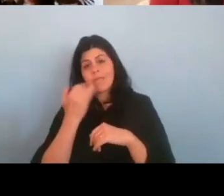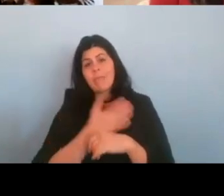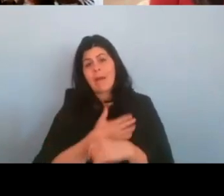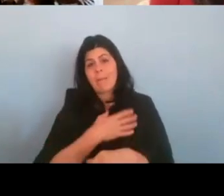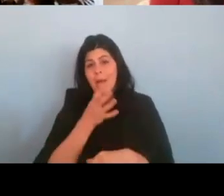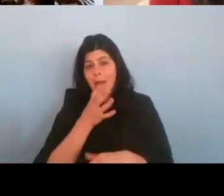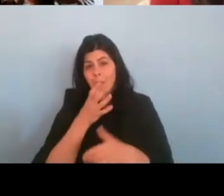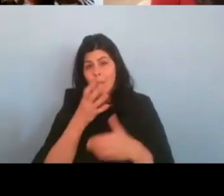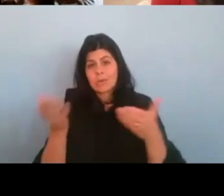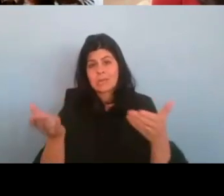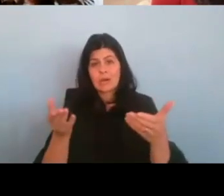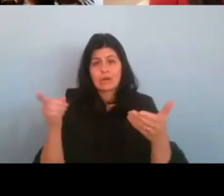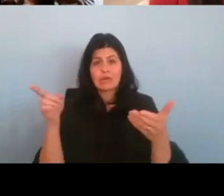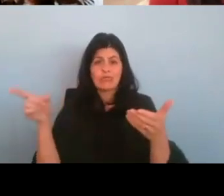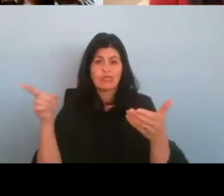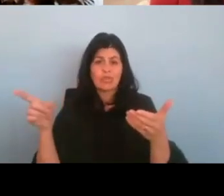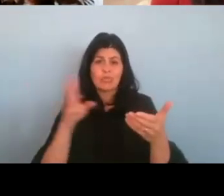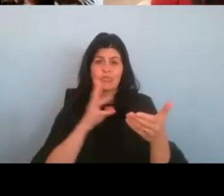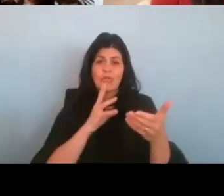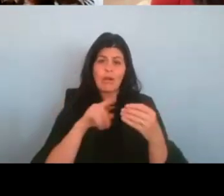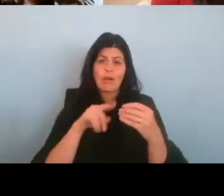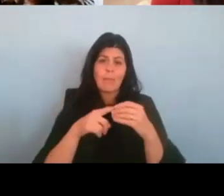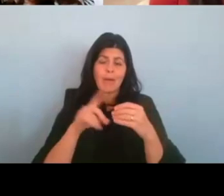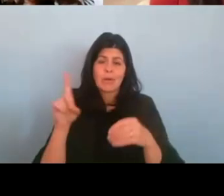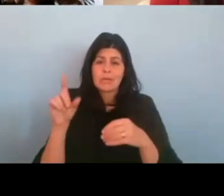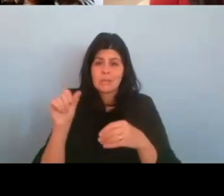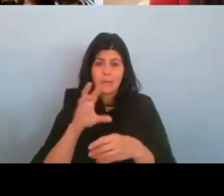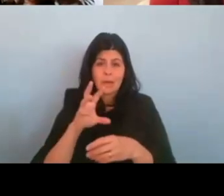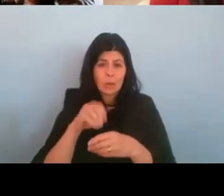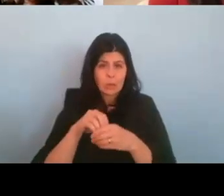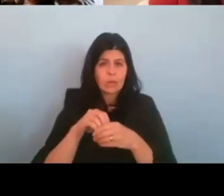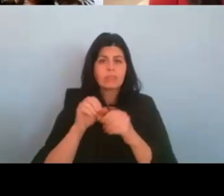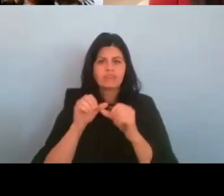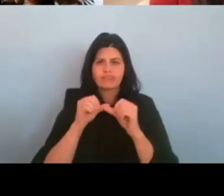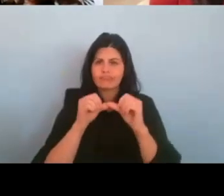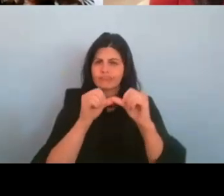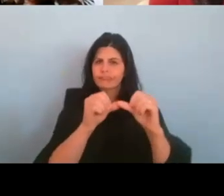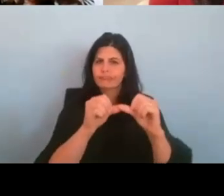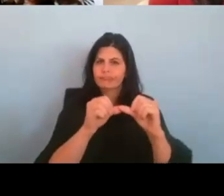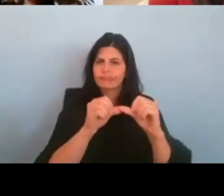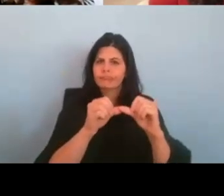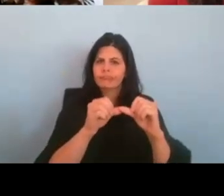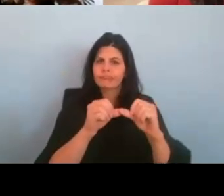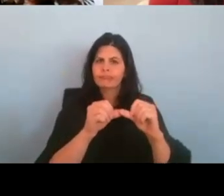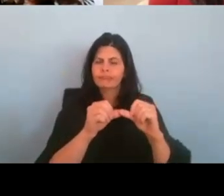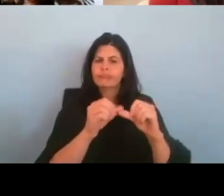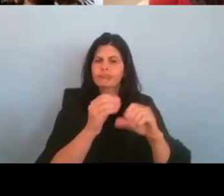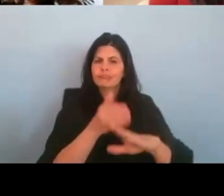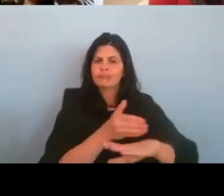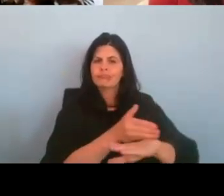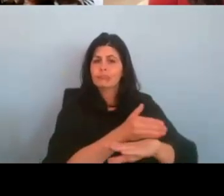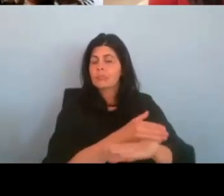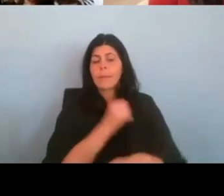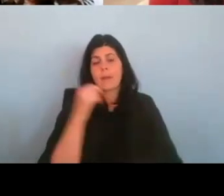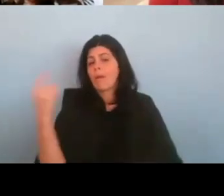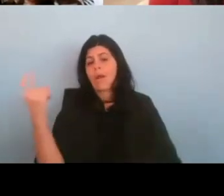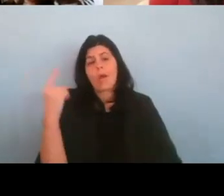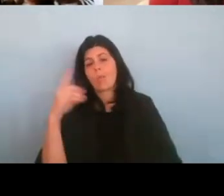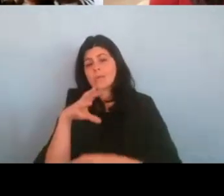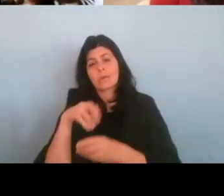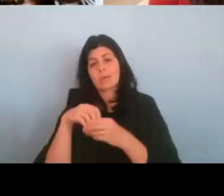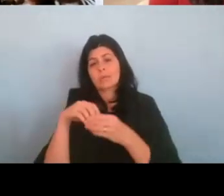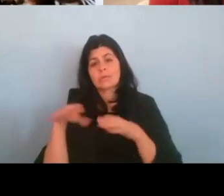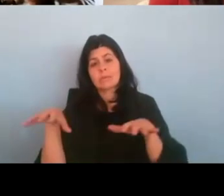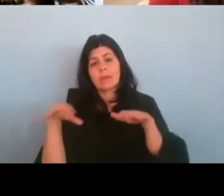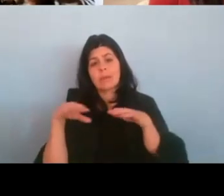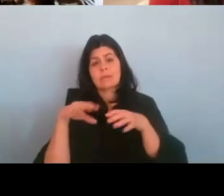how disability inclusion has come a long way, but it wasn't always an inclusive space, whether it be in the Jewish world or